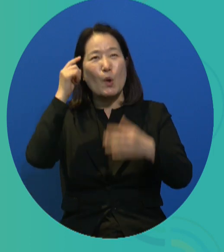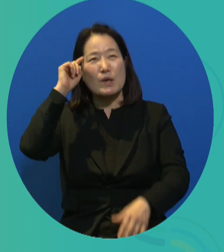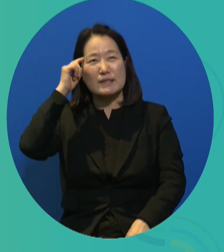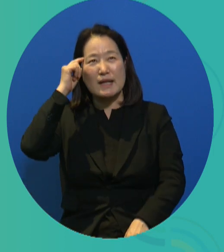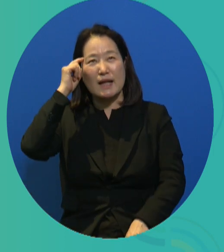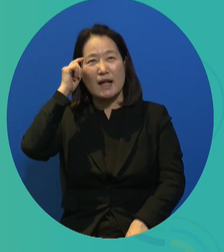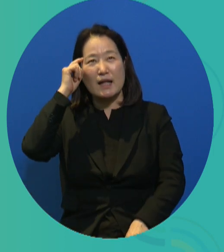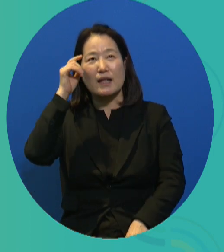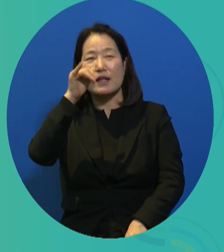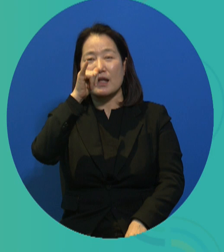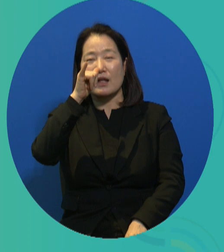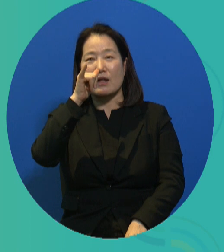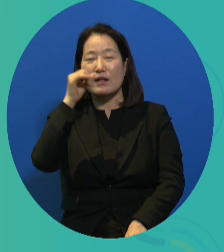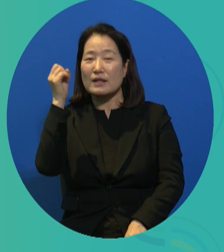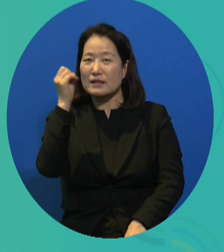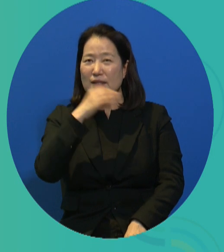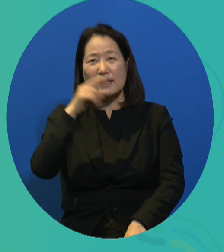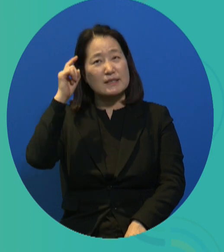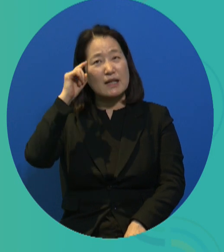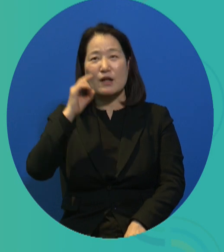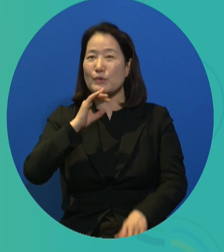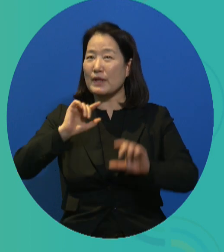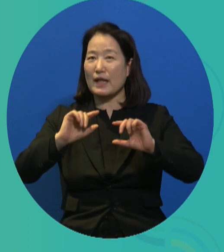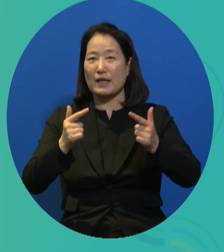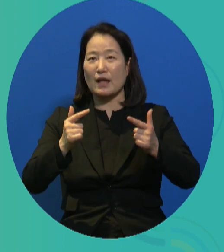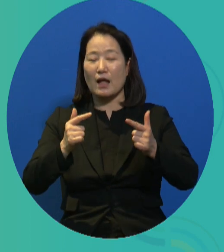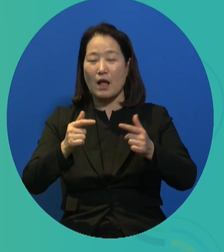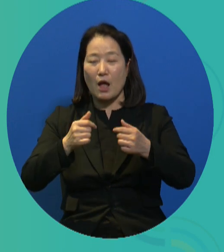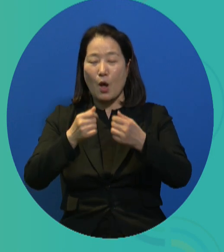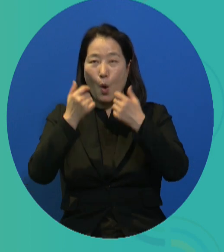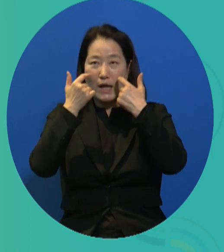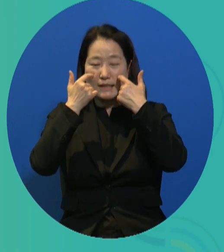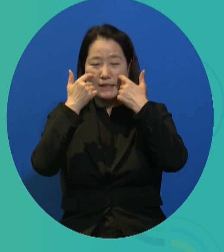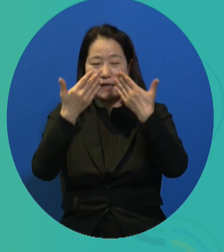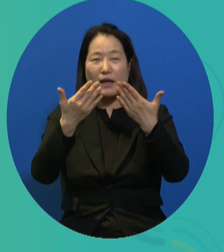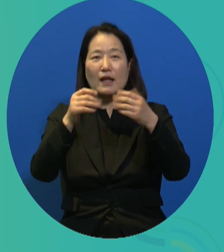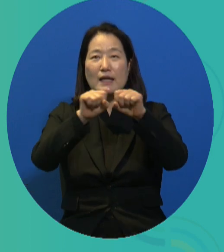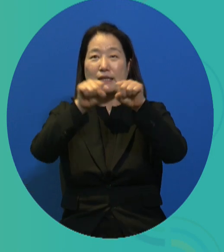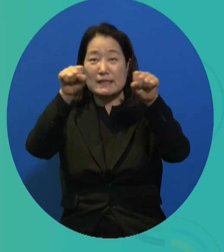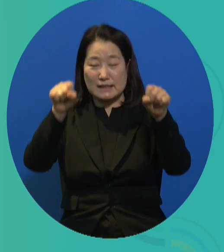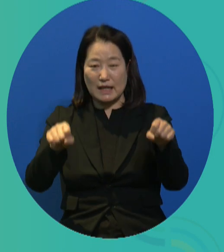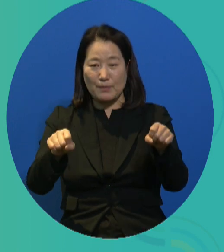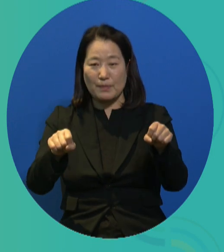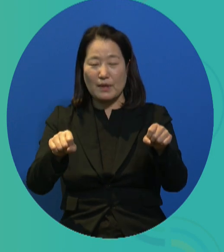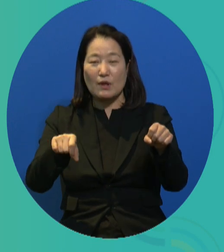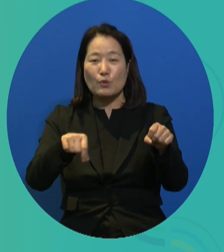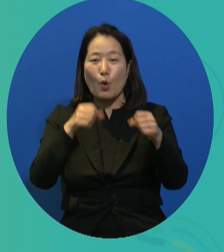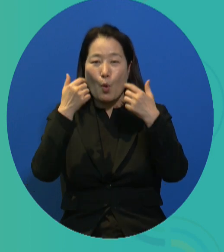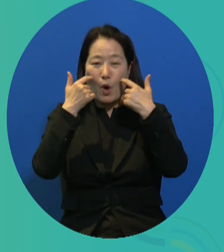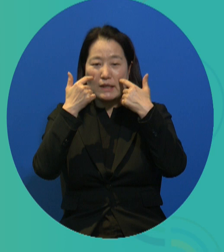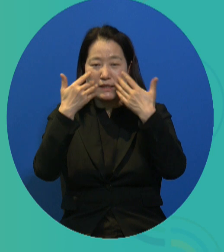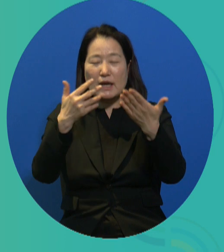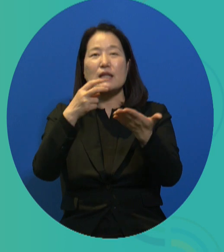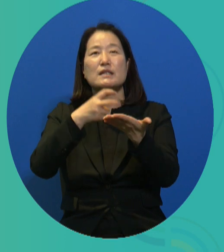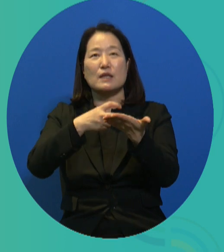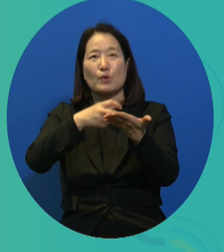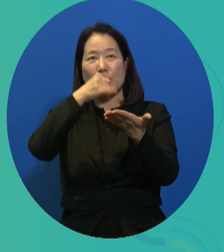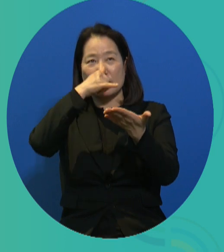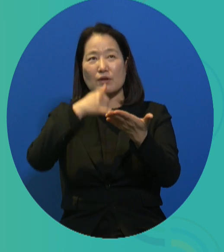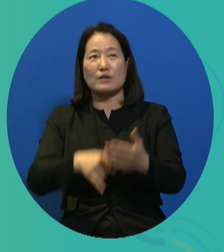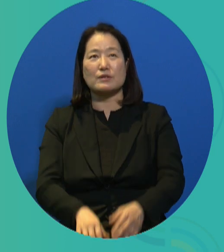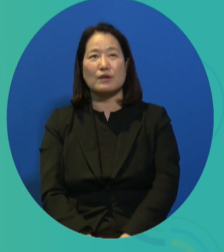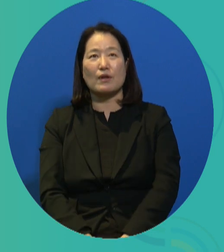concept, but it's more than a concept. In fact, it's an actual specific system, a kind of institution, if you will.